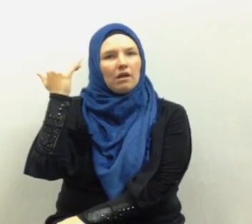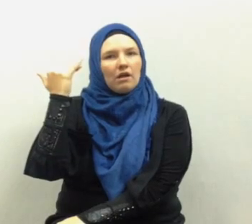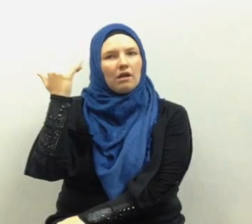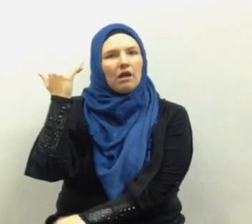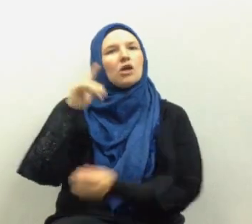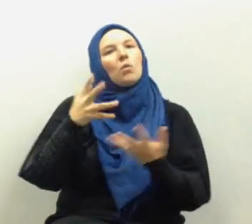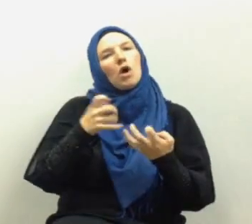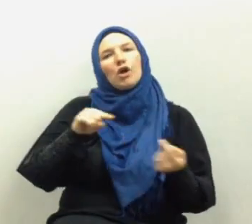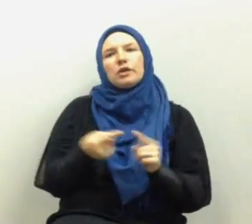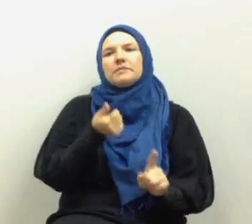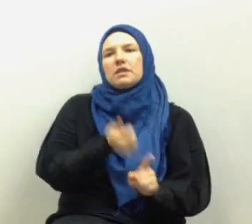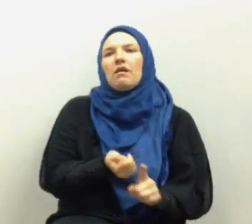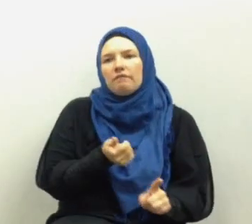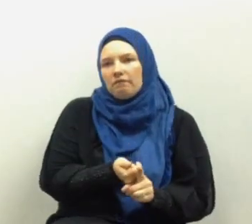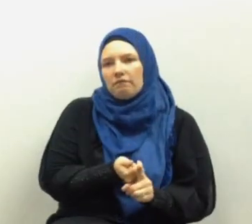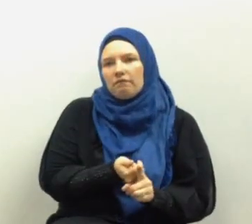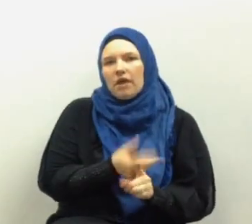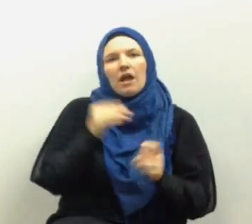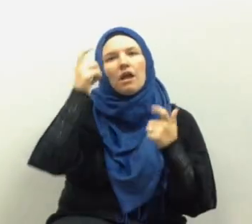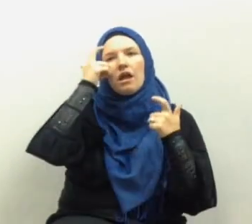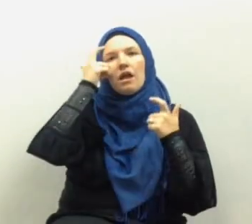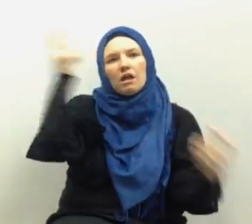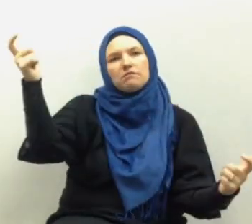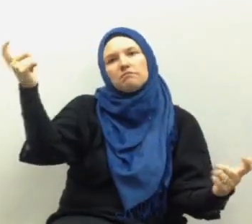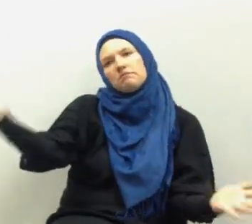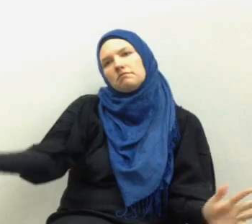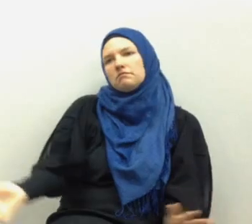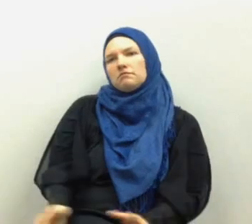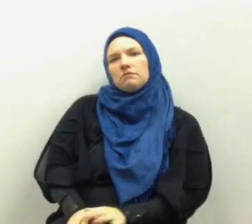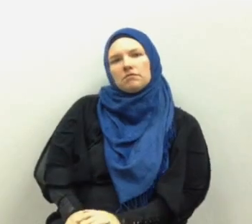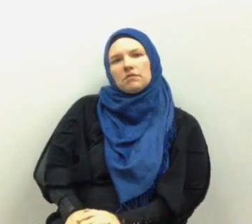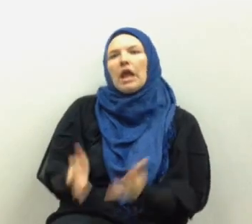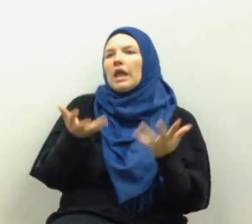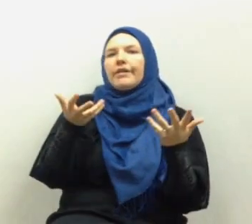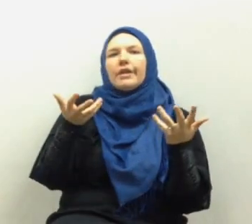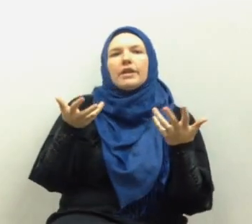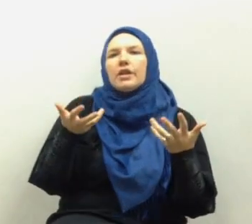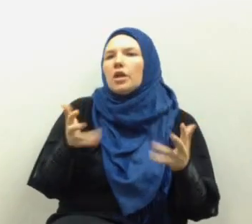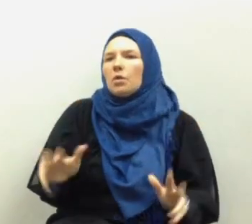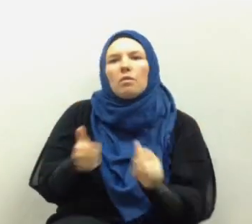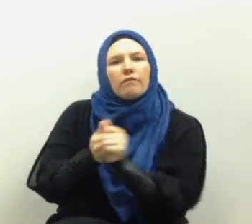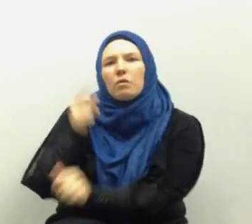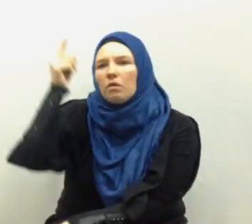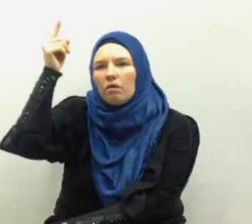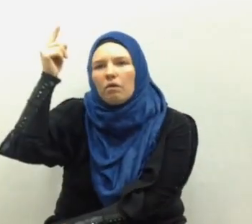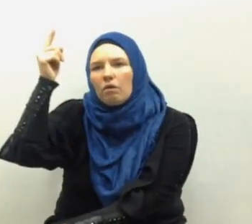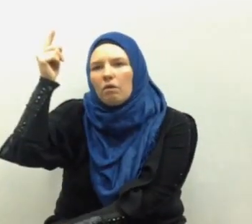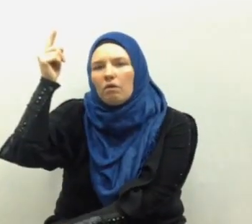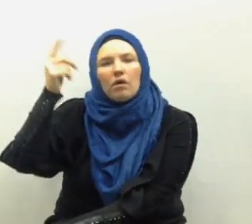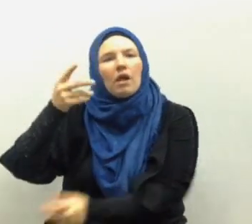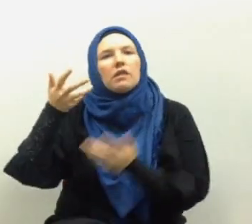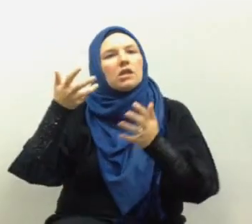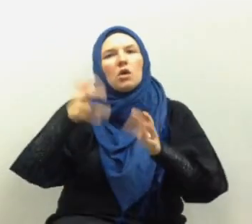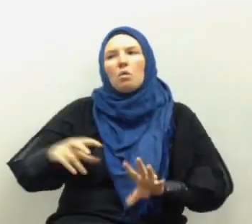is self wrongdoing and arrogance they didn't want to submit they didn't want